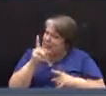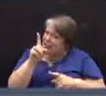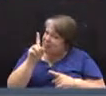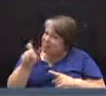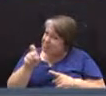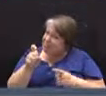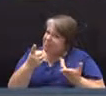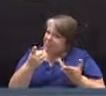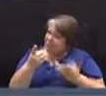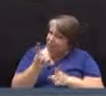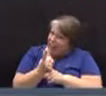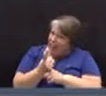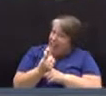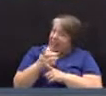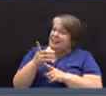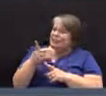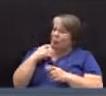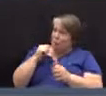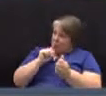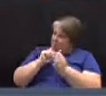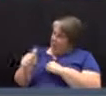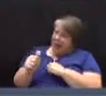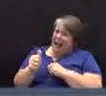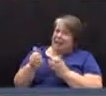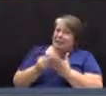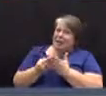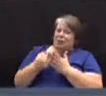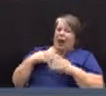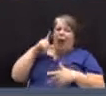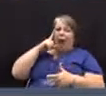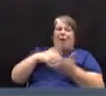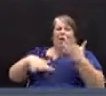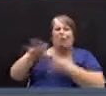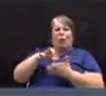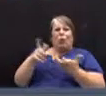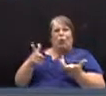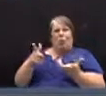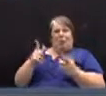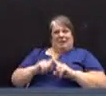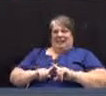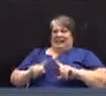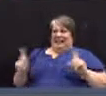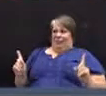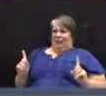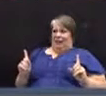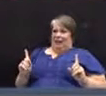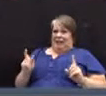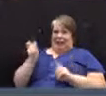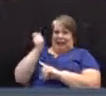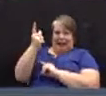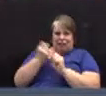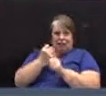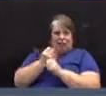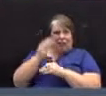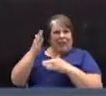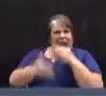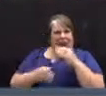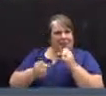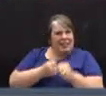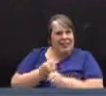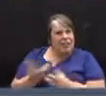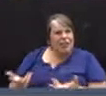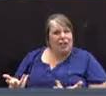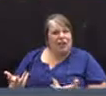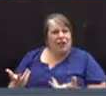even if we pass this budget, I'm a little confused. Wouldn't it be different next year at the end of the year?